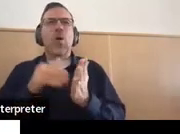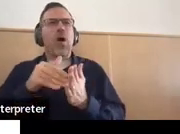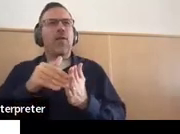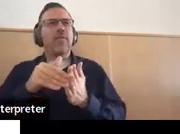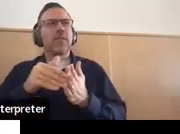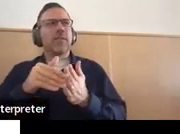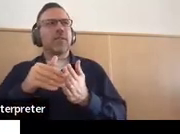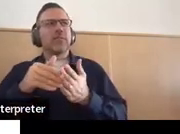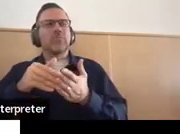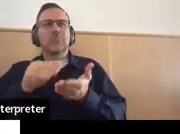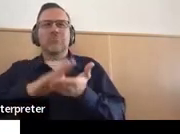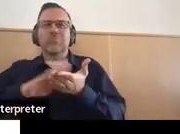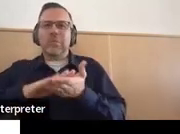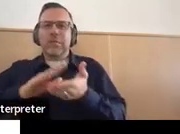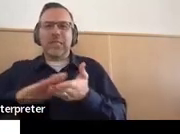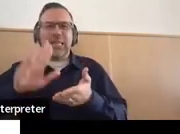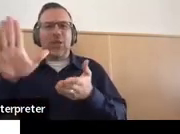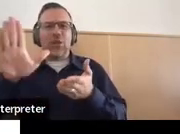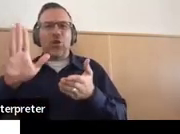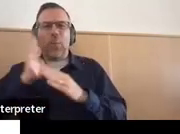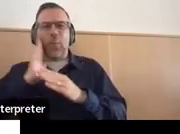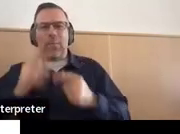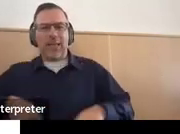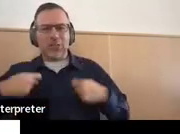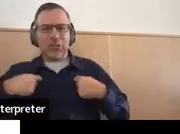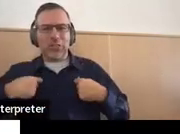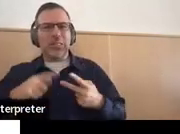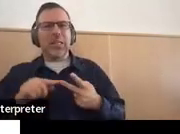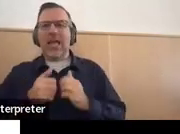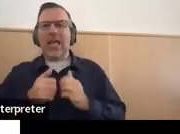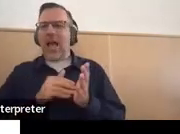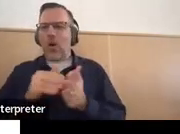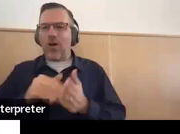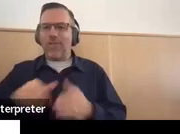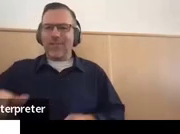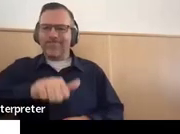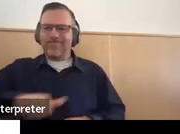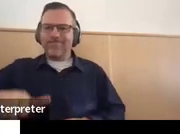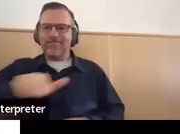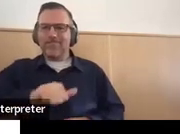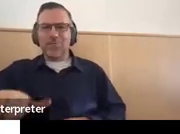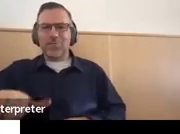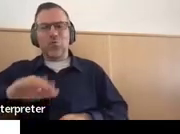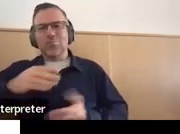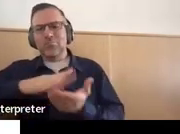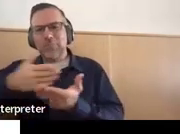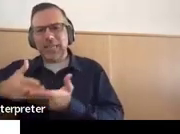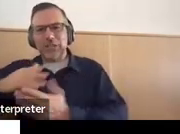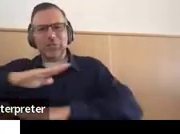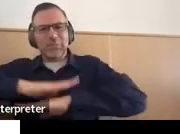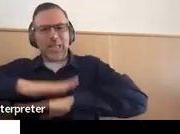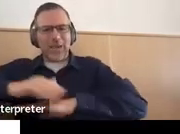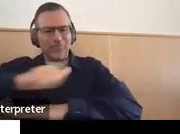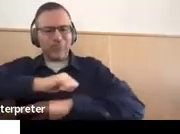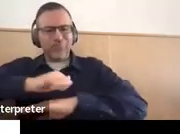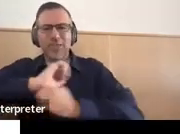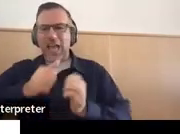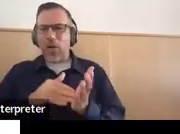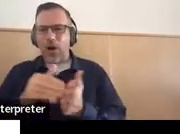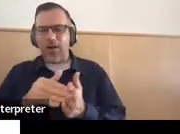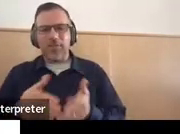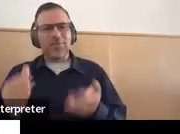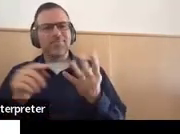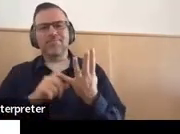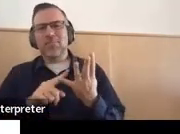bedding? How often should you wipe your counter? Caring for themselves or their clothing or their pets, do they